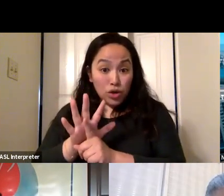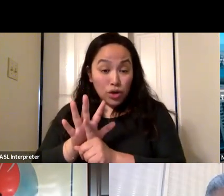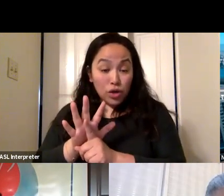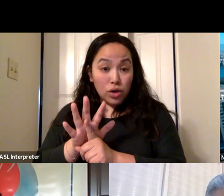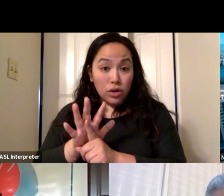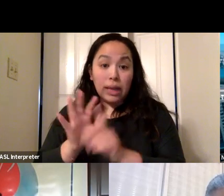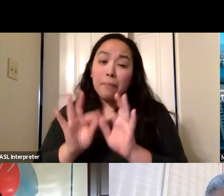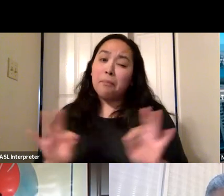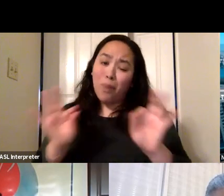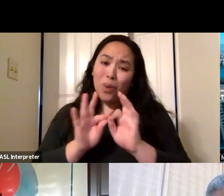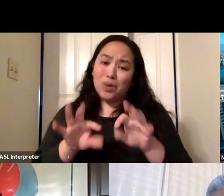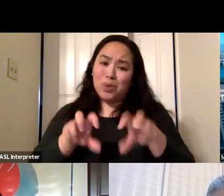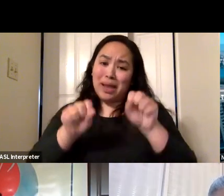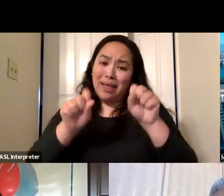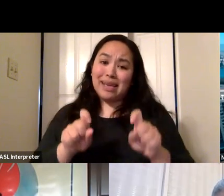test.